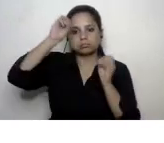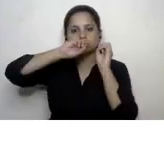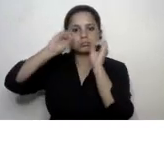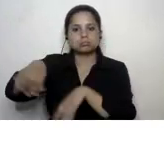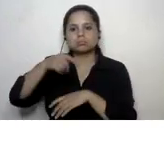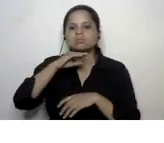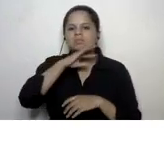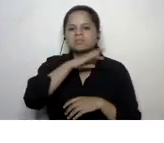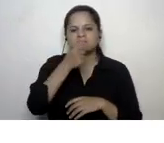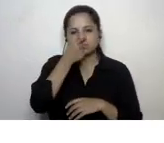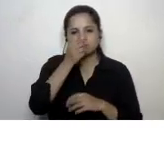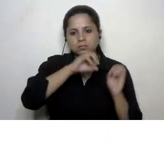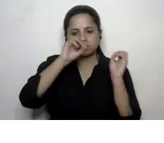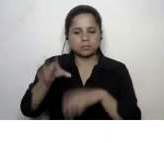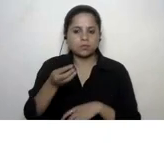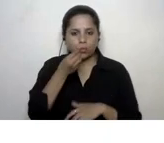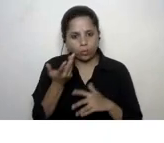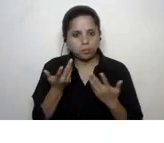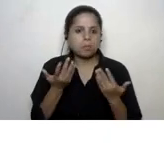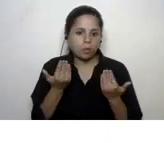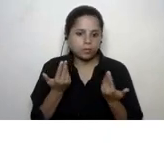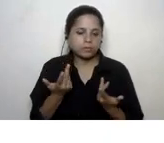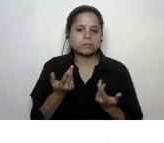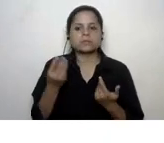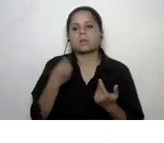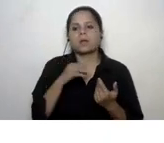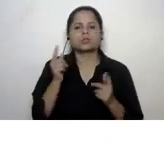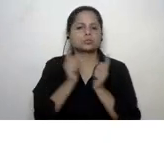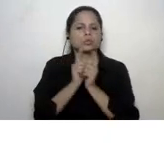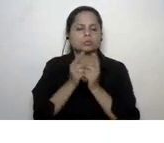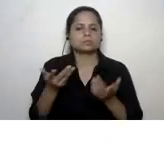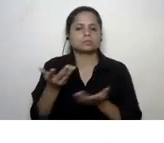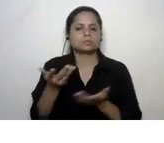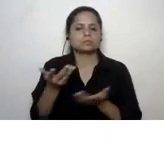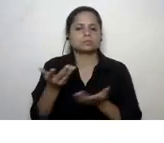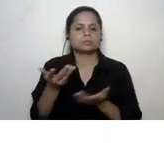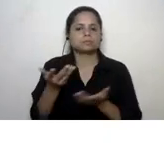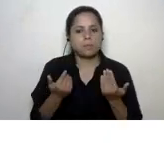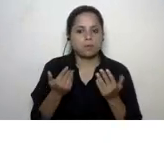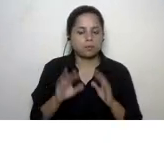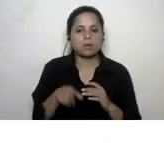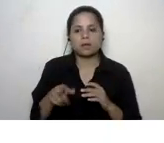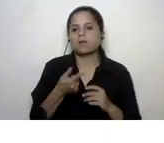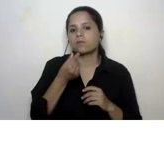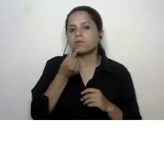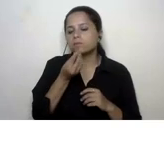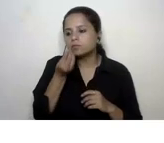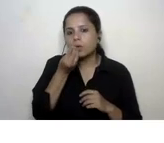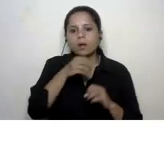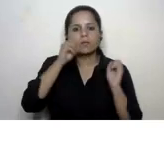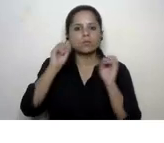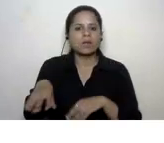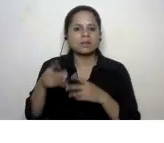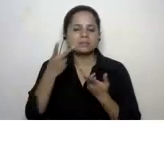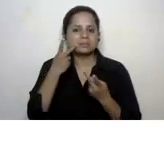in a garbage bin we could also have a small discussion at their level about you know wasting food and uh